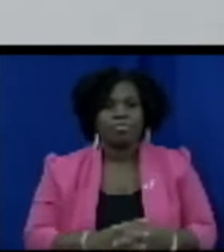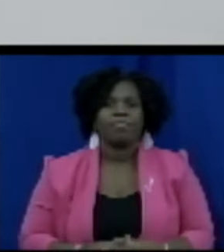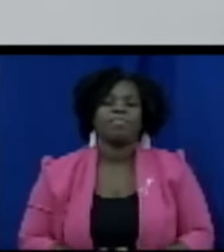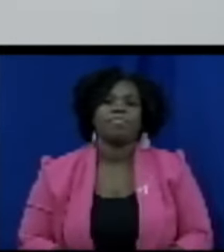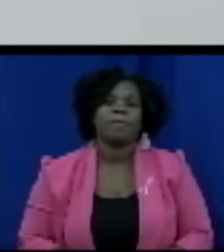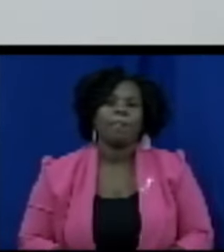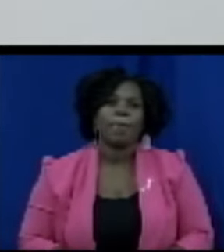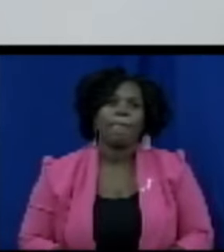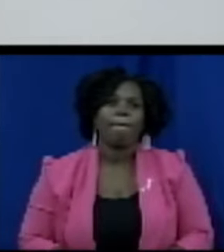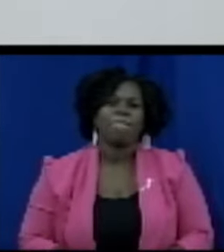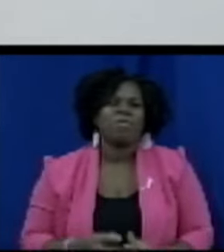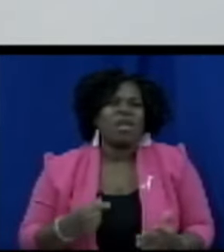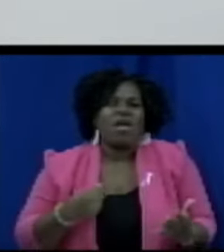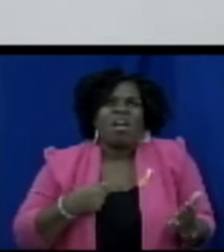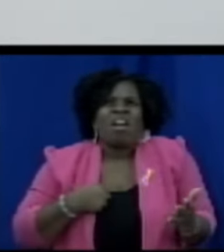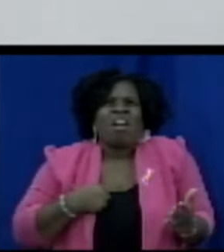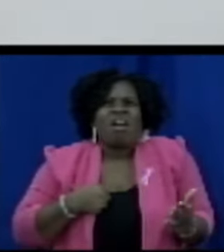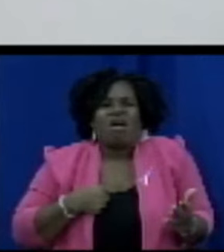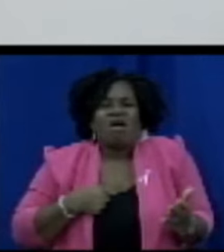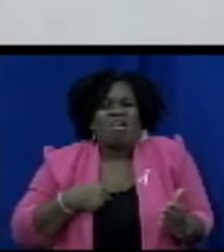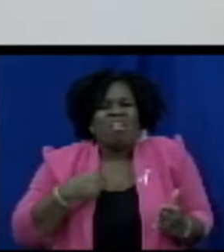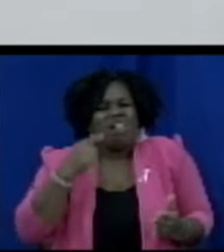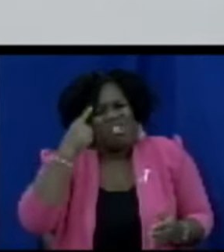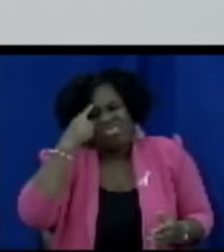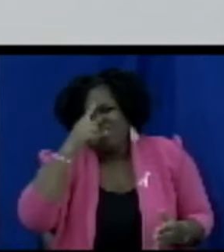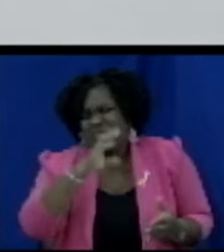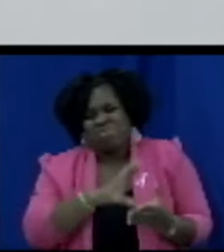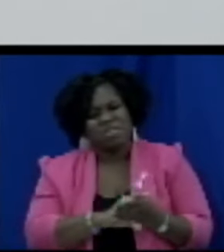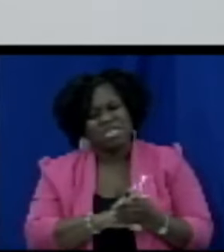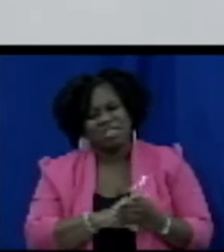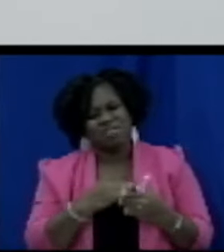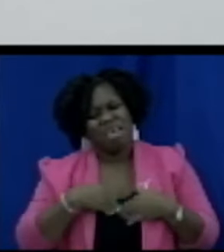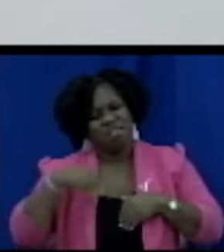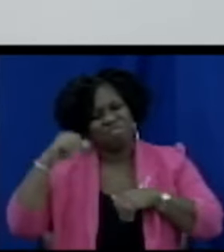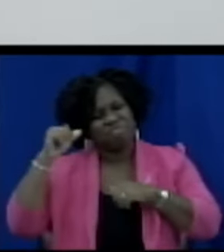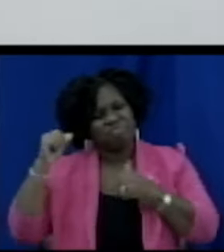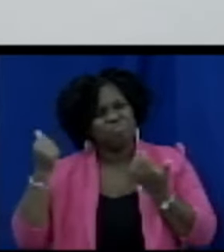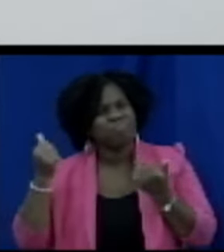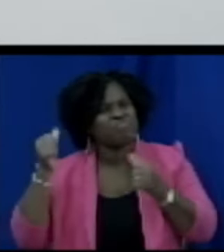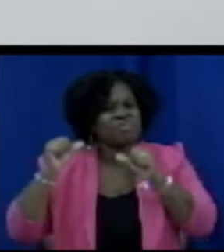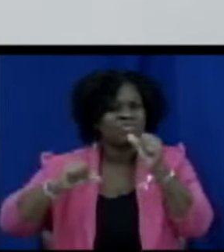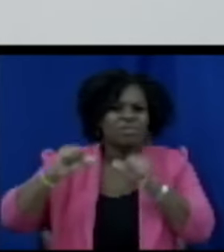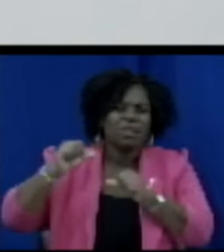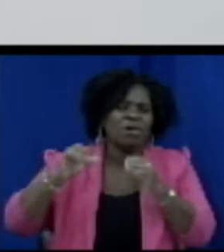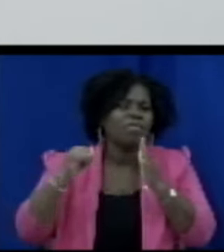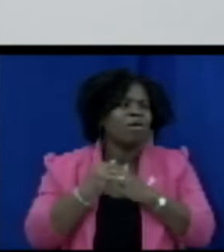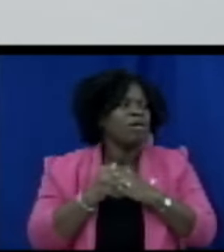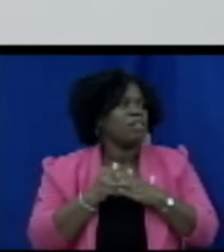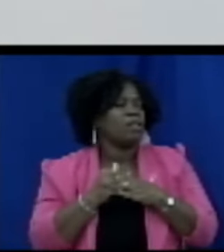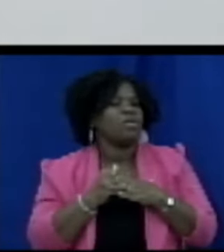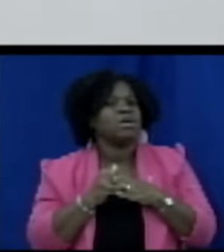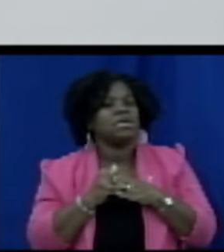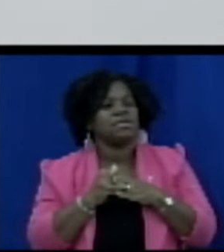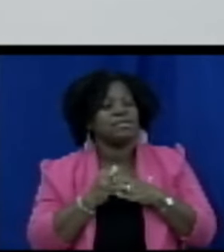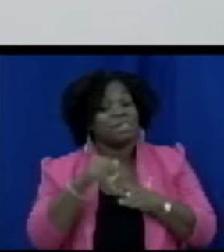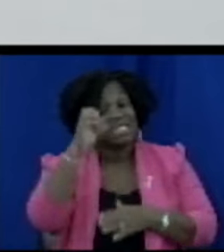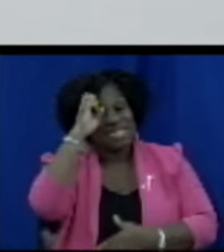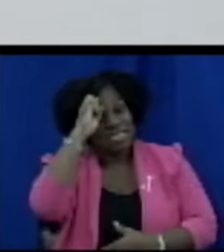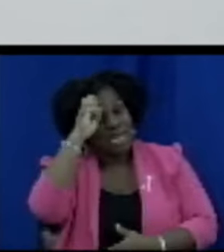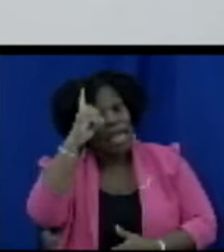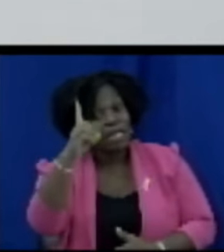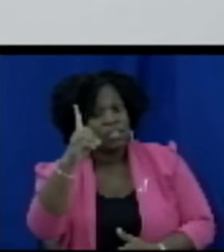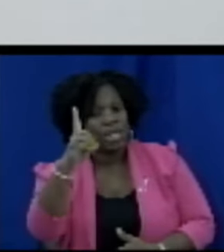I don't believe that there is any doubt that the education